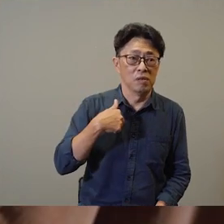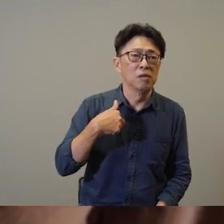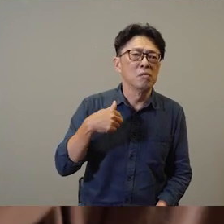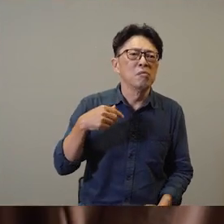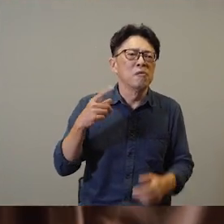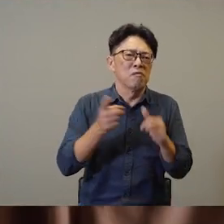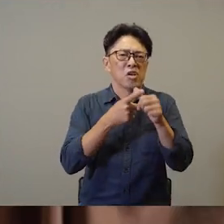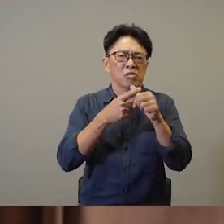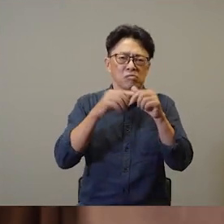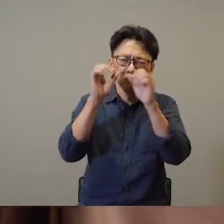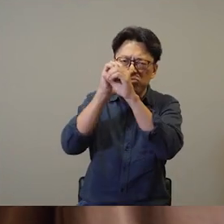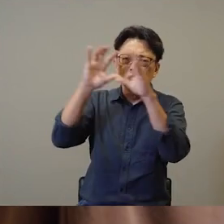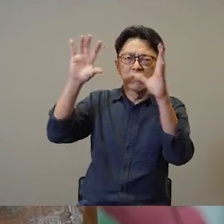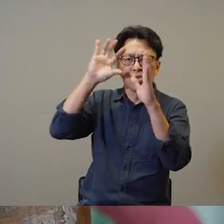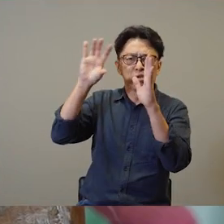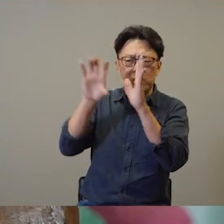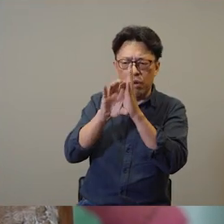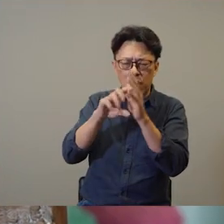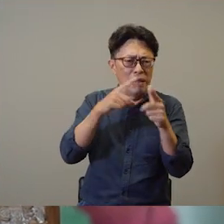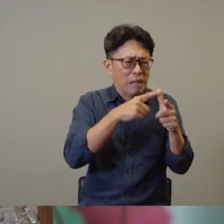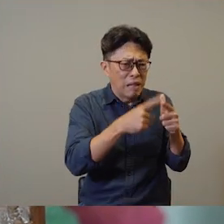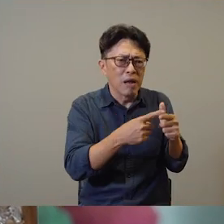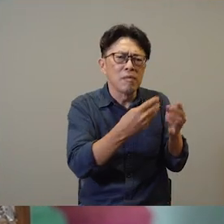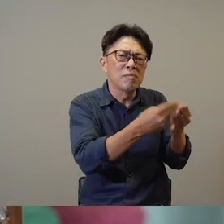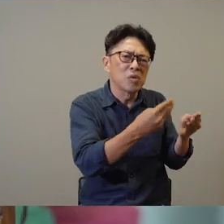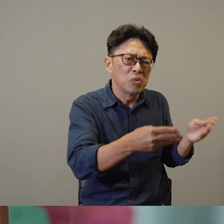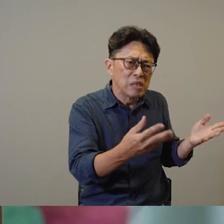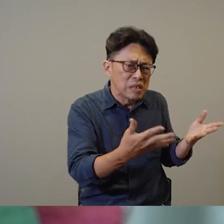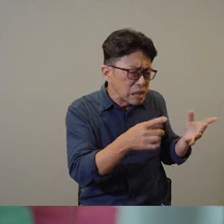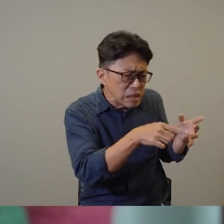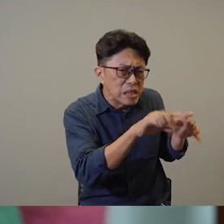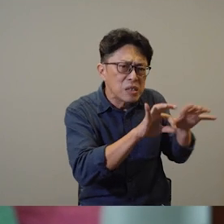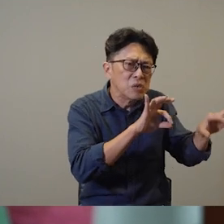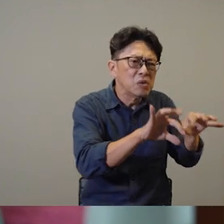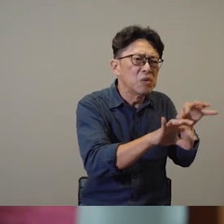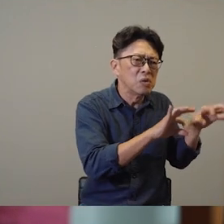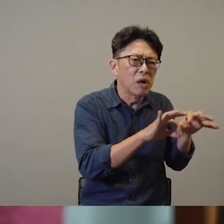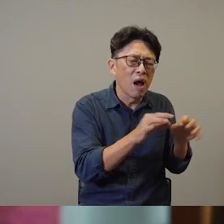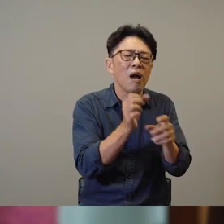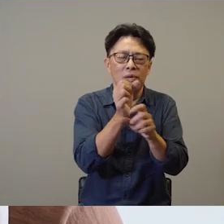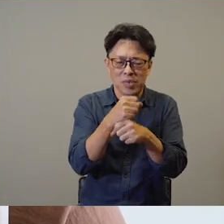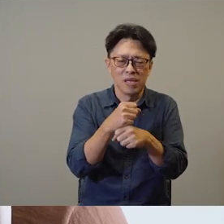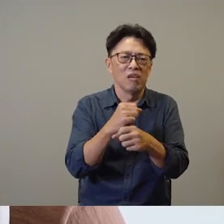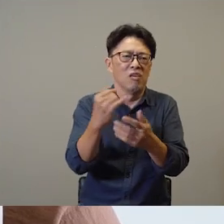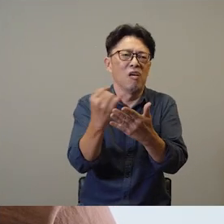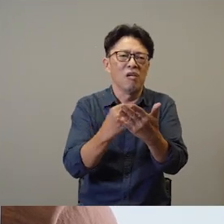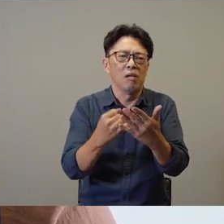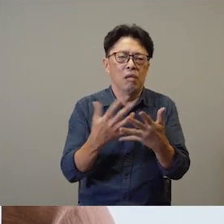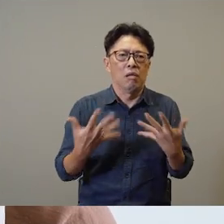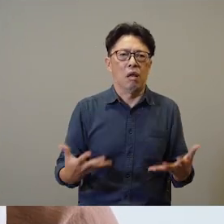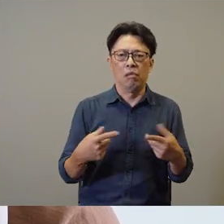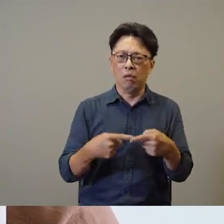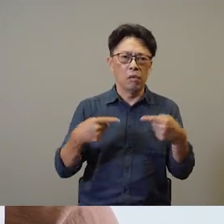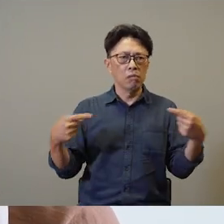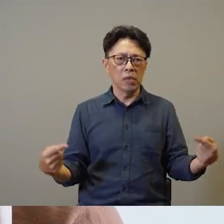I will have like a picture in my head and then I will choose the materials that will help me to create that artwork but recently because I've been